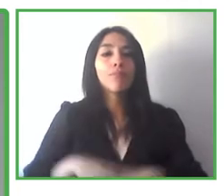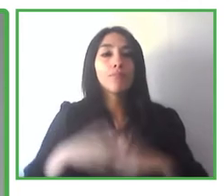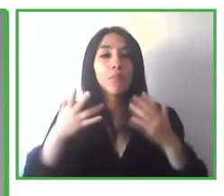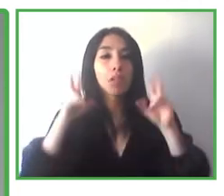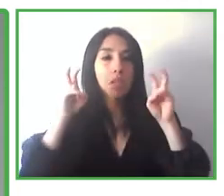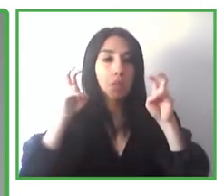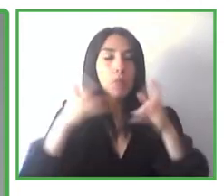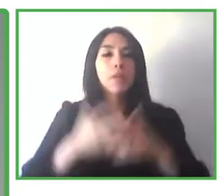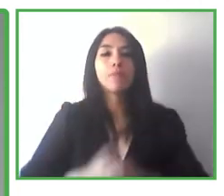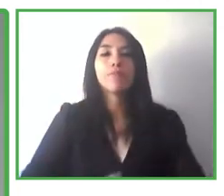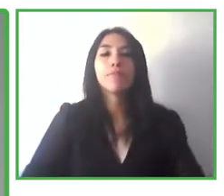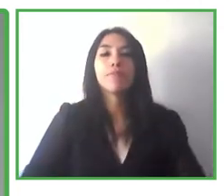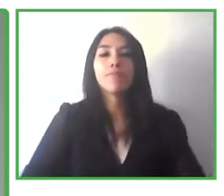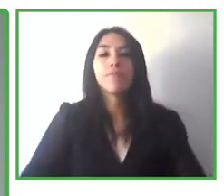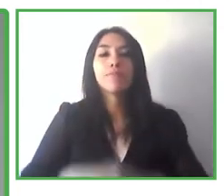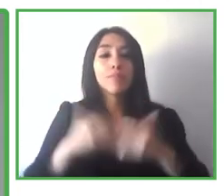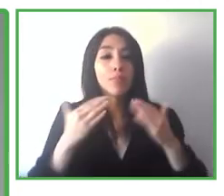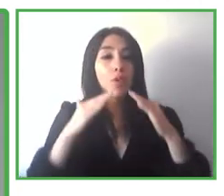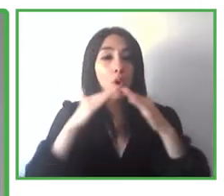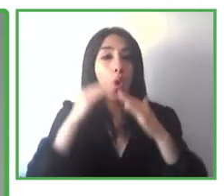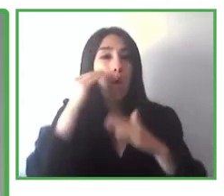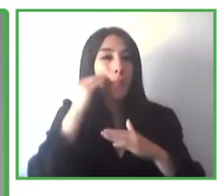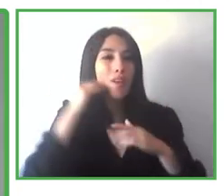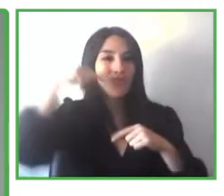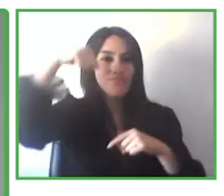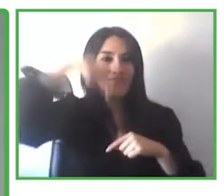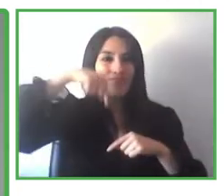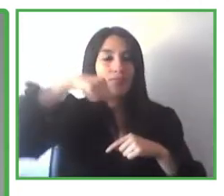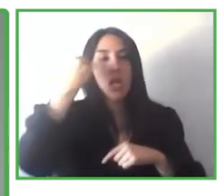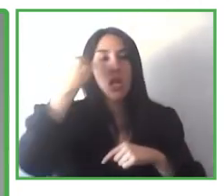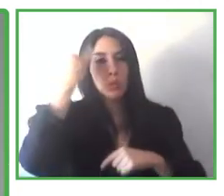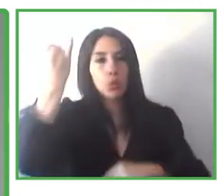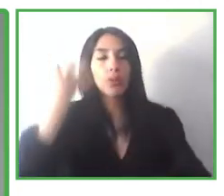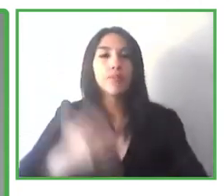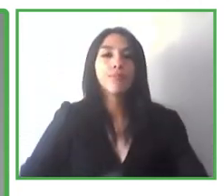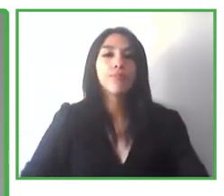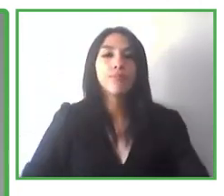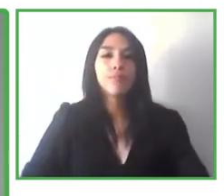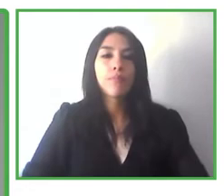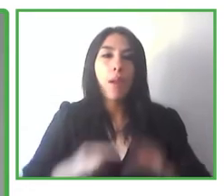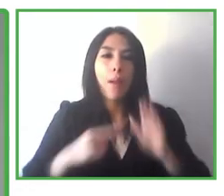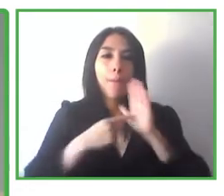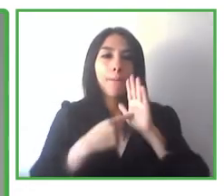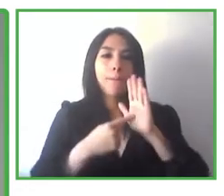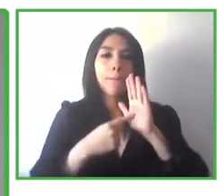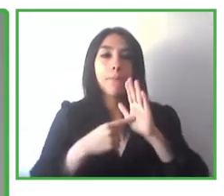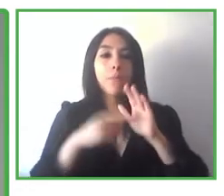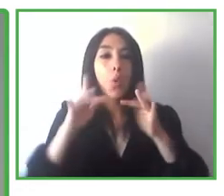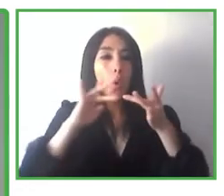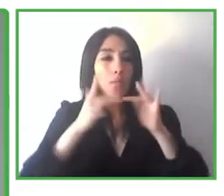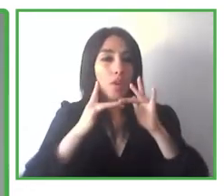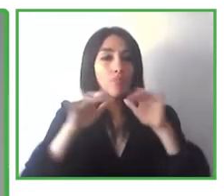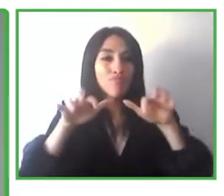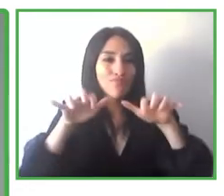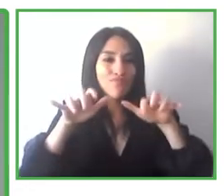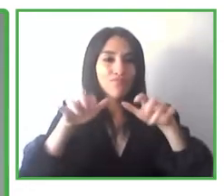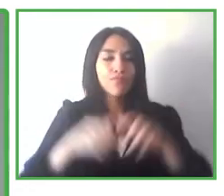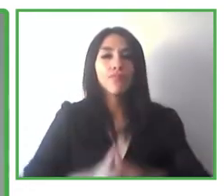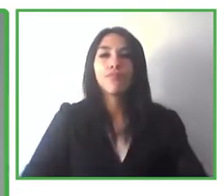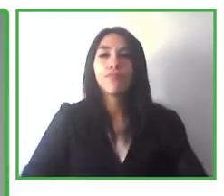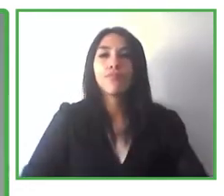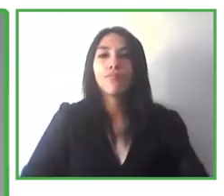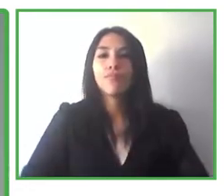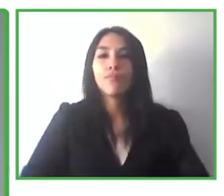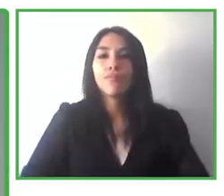more than households actually in the So, the of of things,